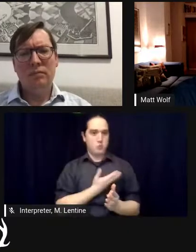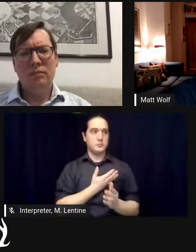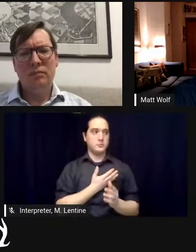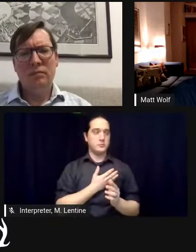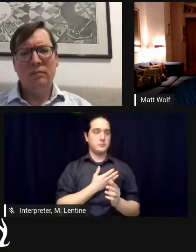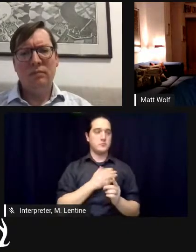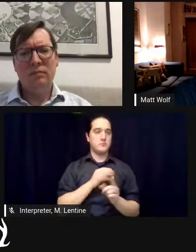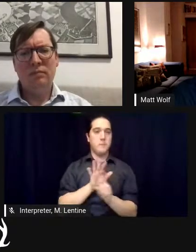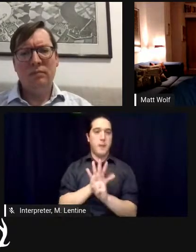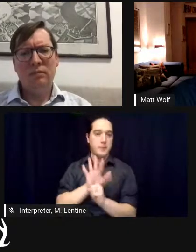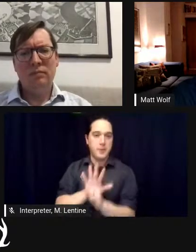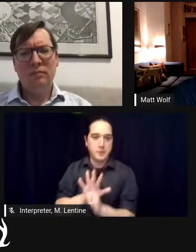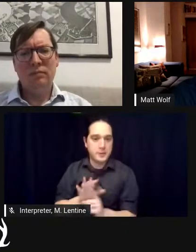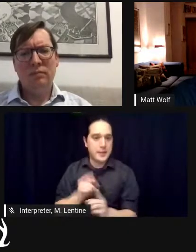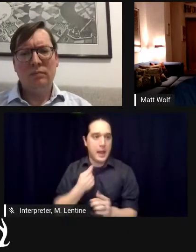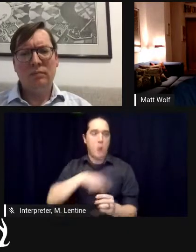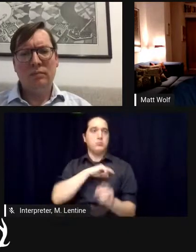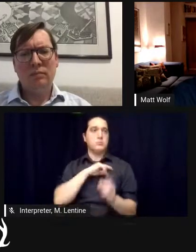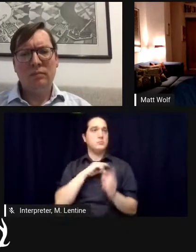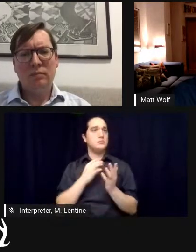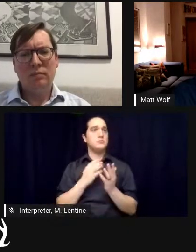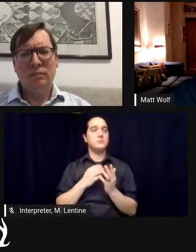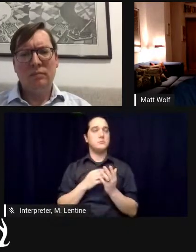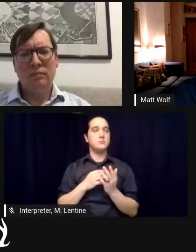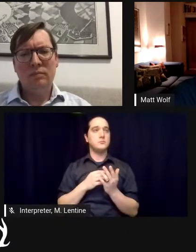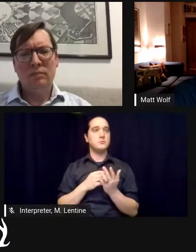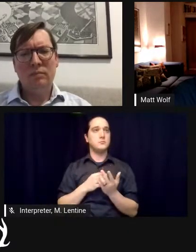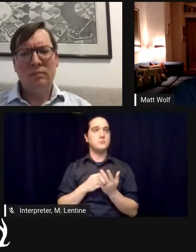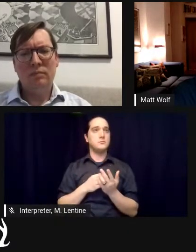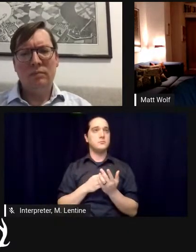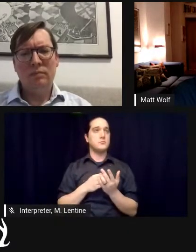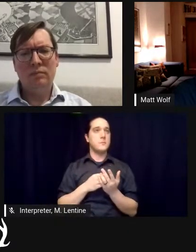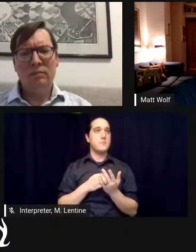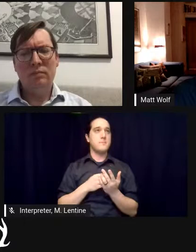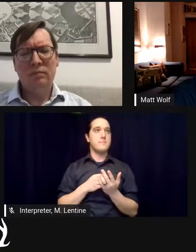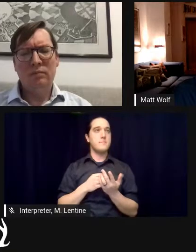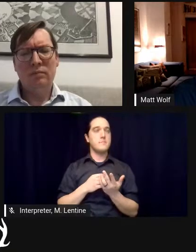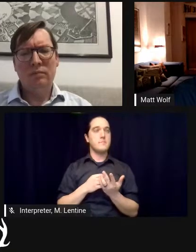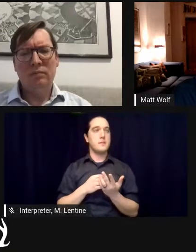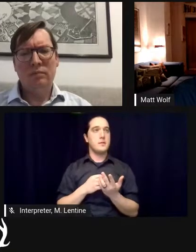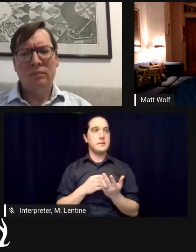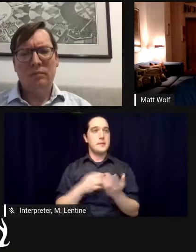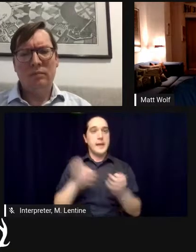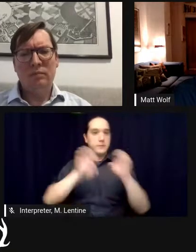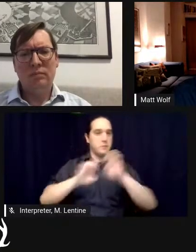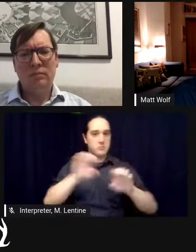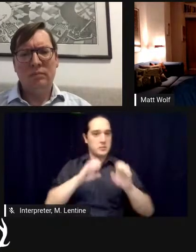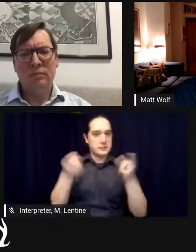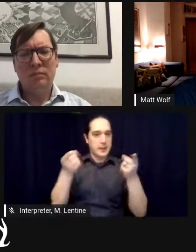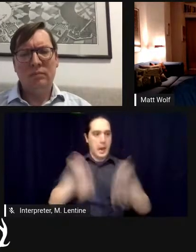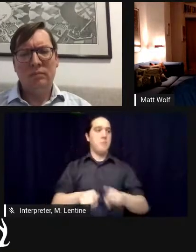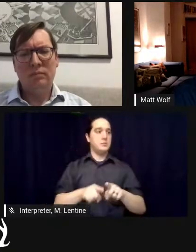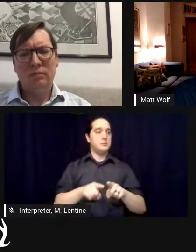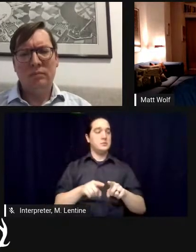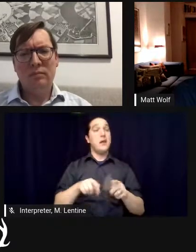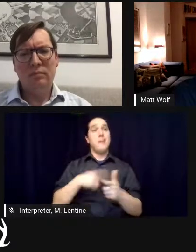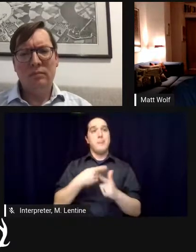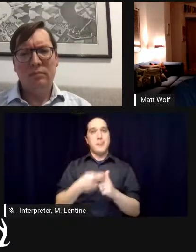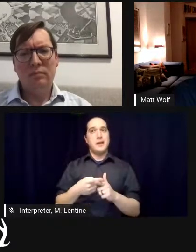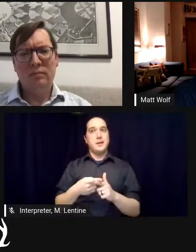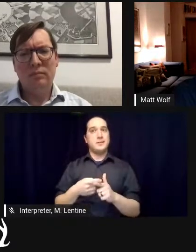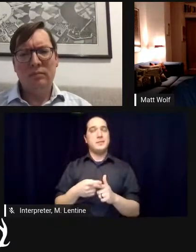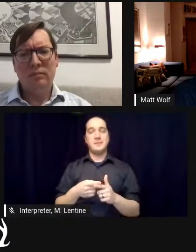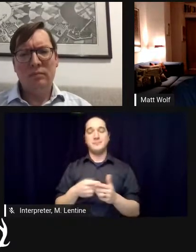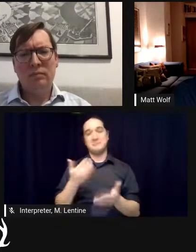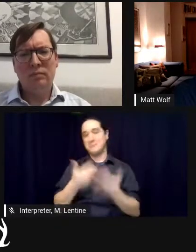and the story of biosphere 2 got out there even you know with the crappy way that the media was treating us